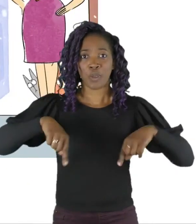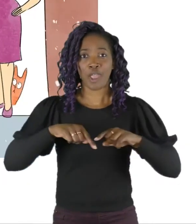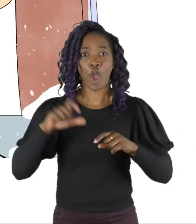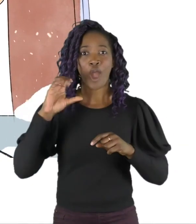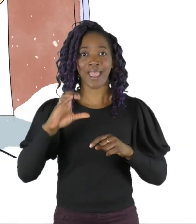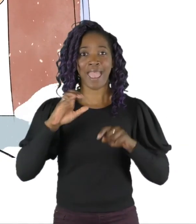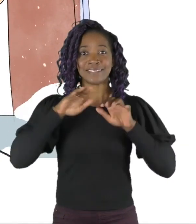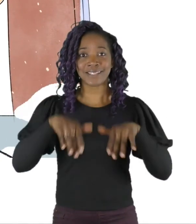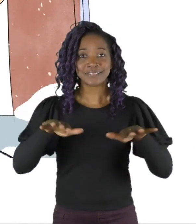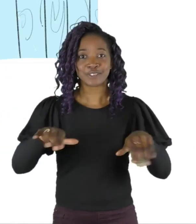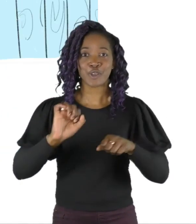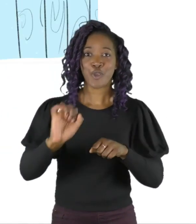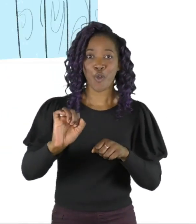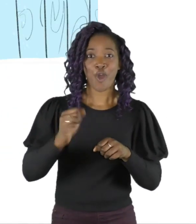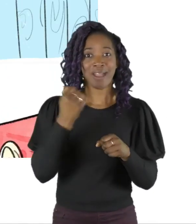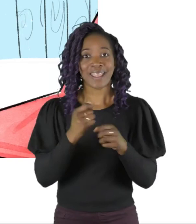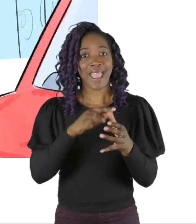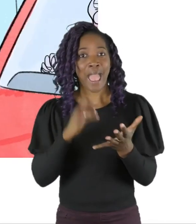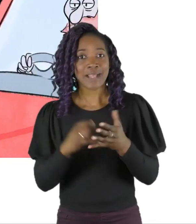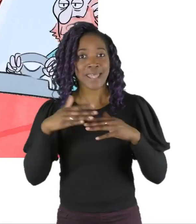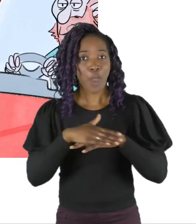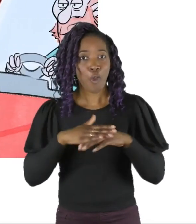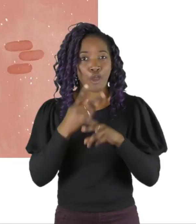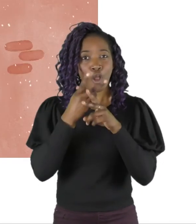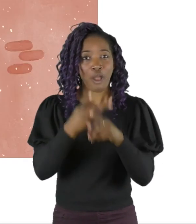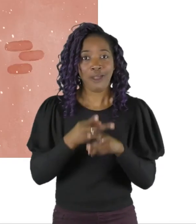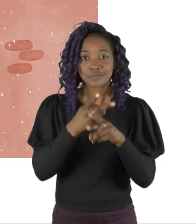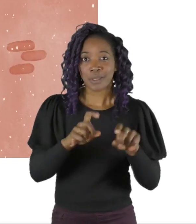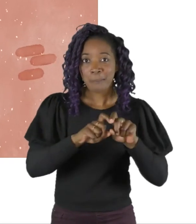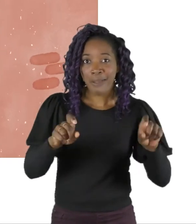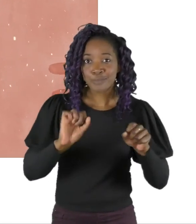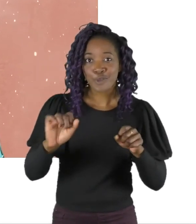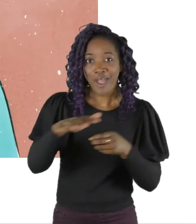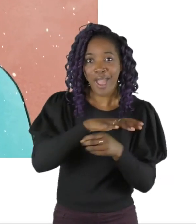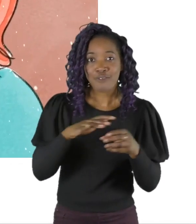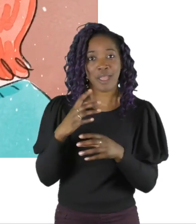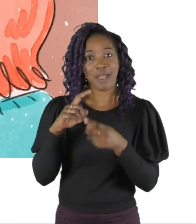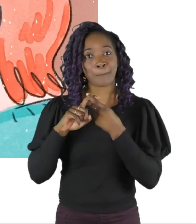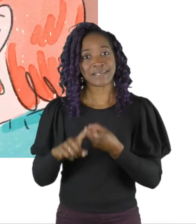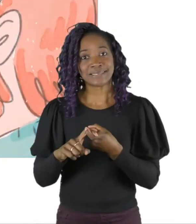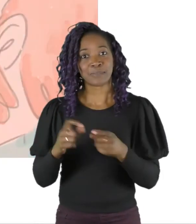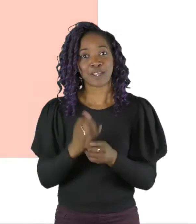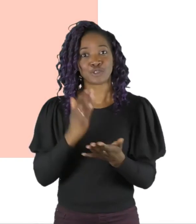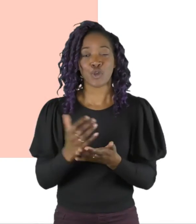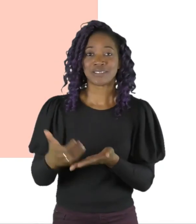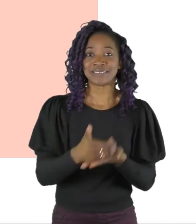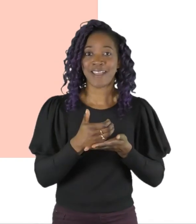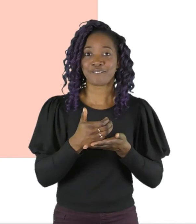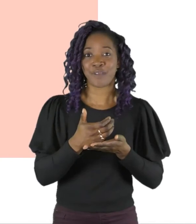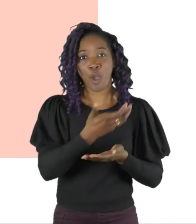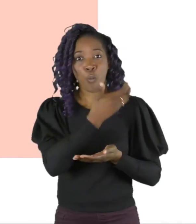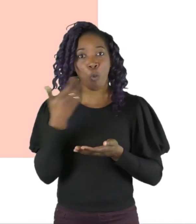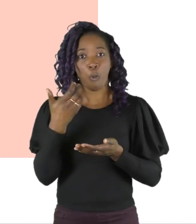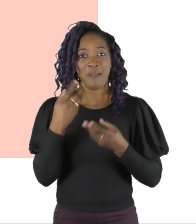We are Cadent, your gas network, and we look after the gas pipes in your area. We're committed to keeping you safe and warm.